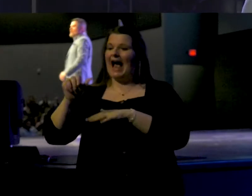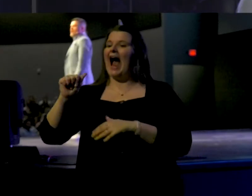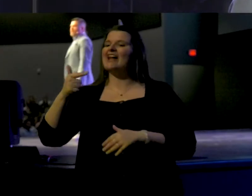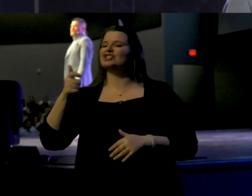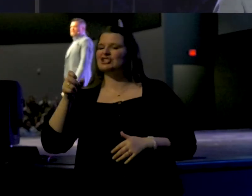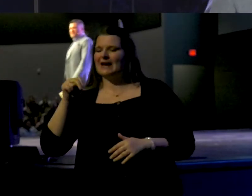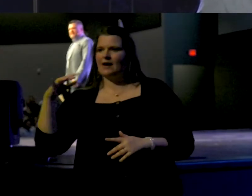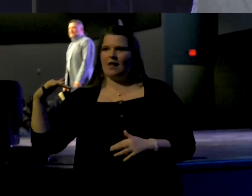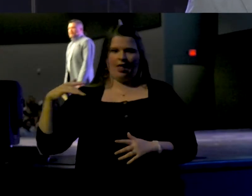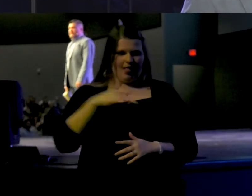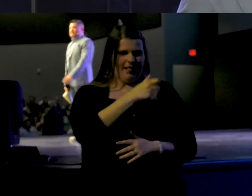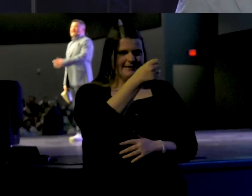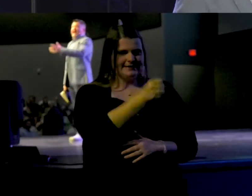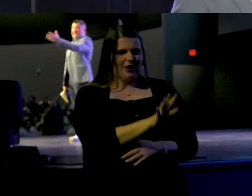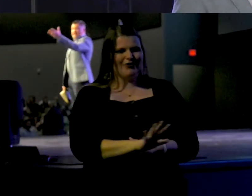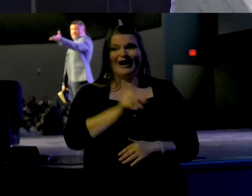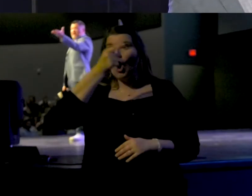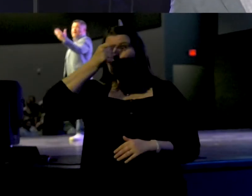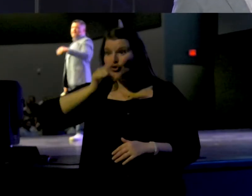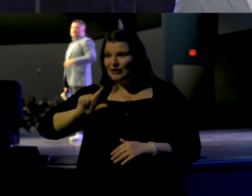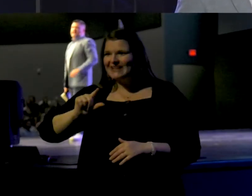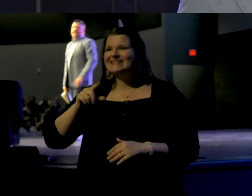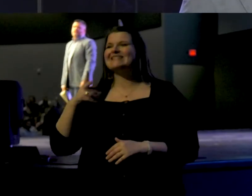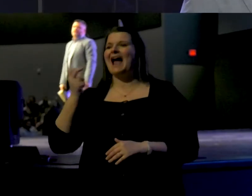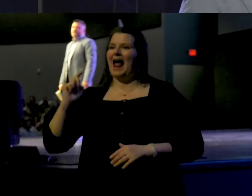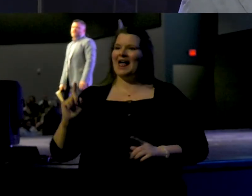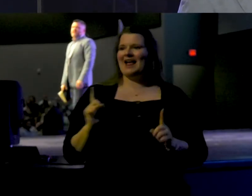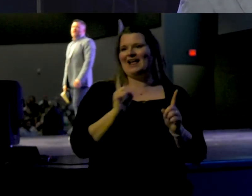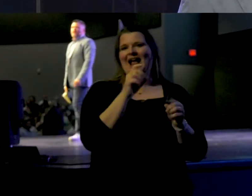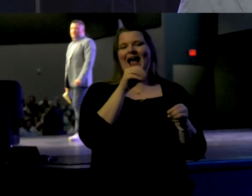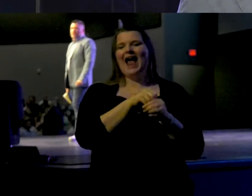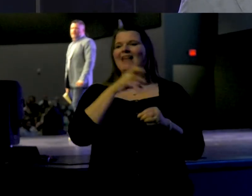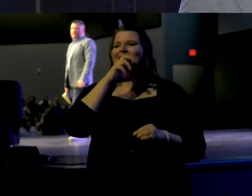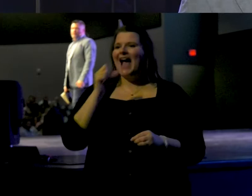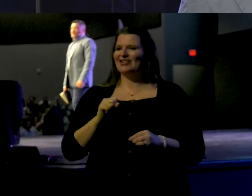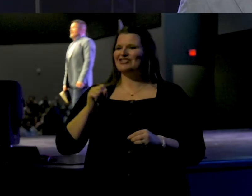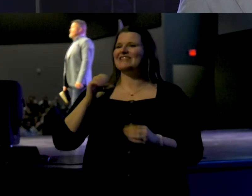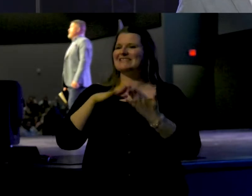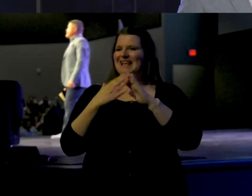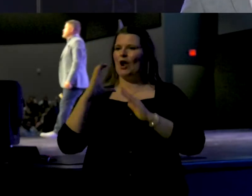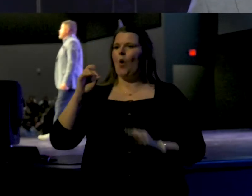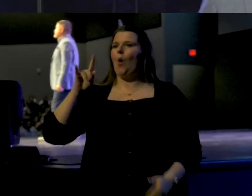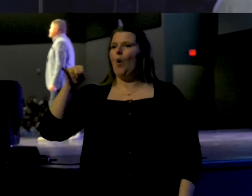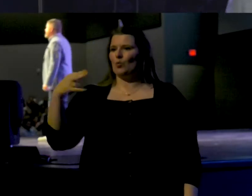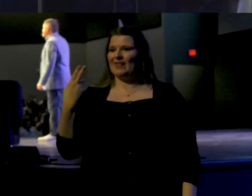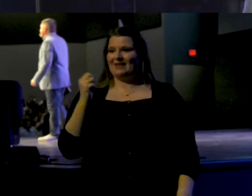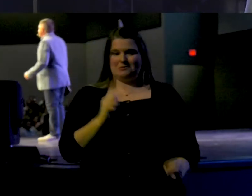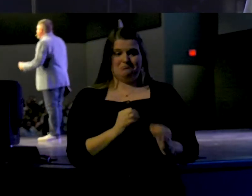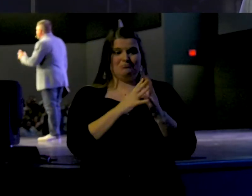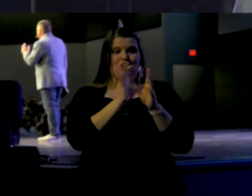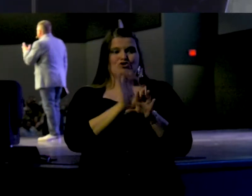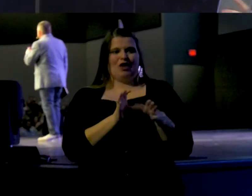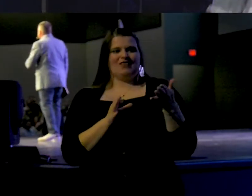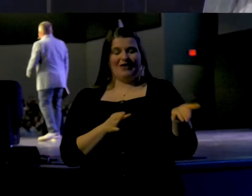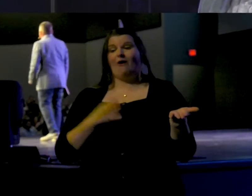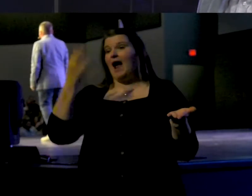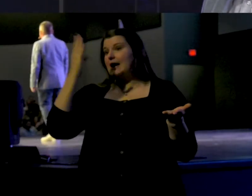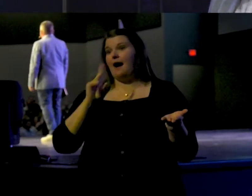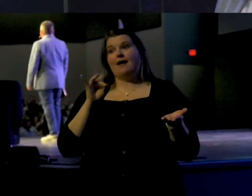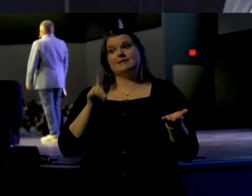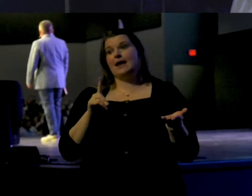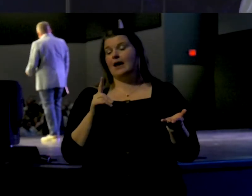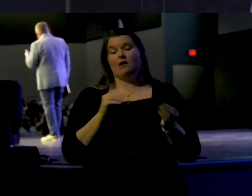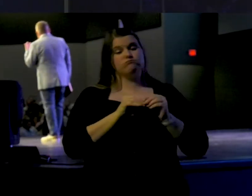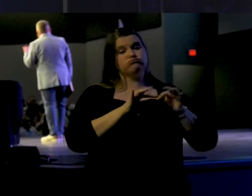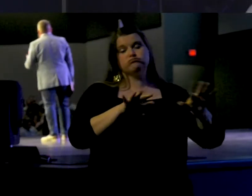area of what is today Greece and ends up in the ancient city of Corinth. He founded a church there and God did amazing